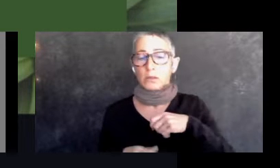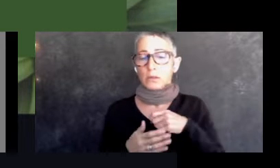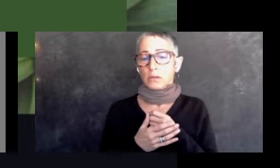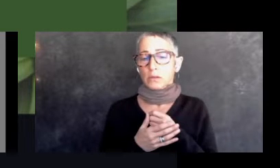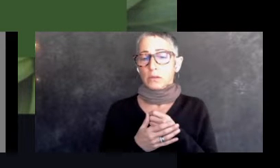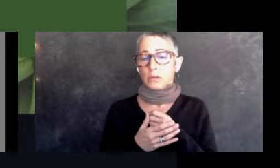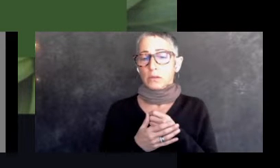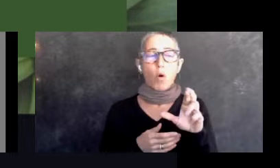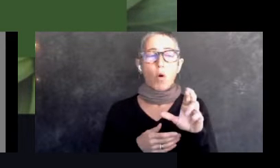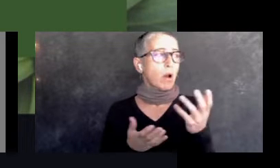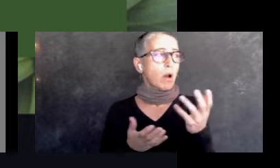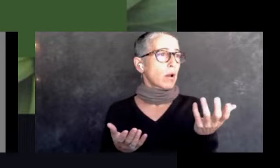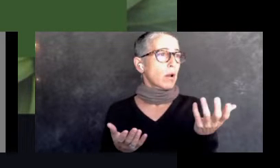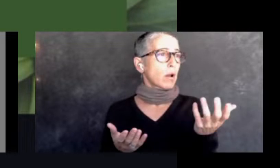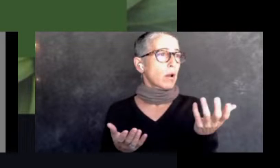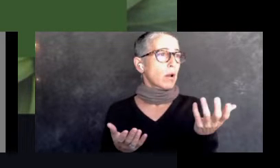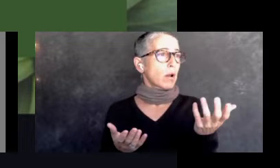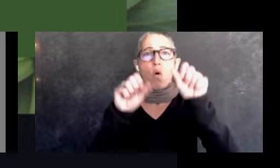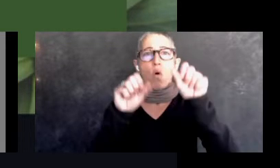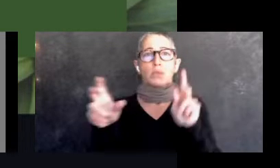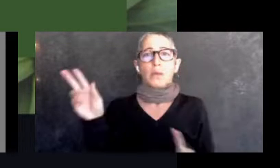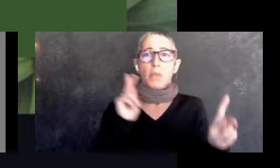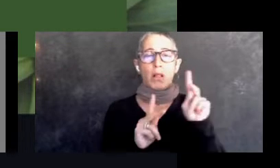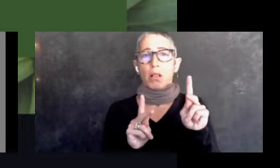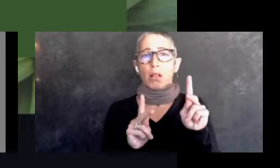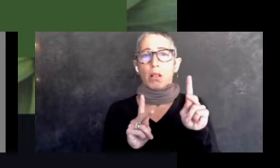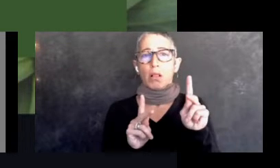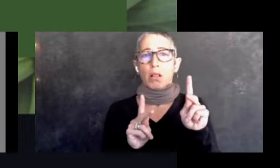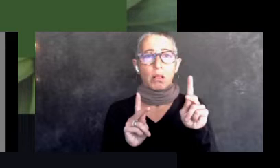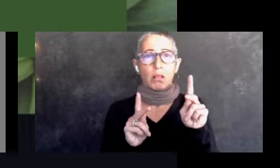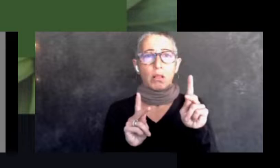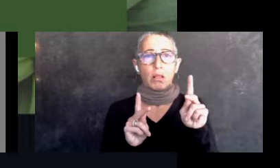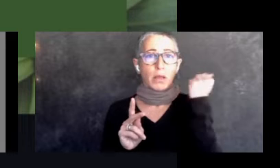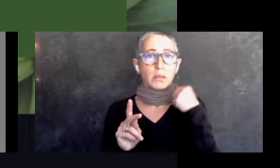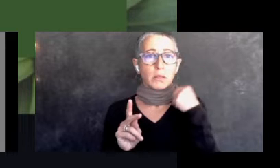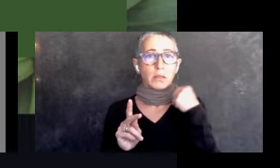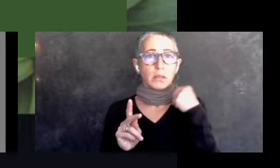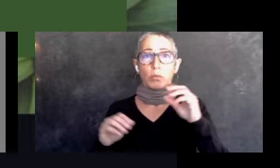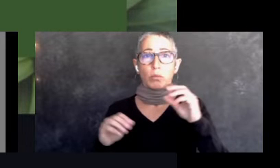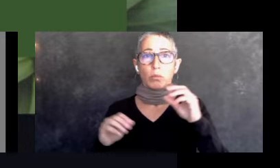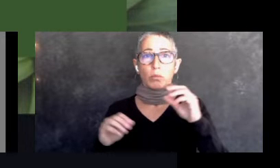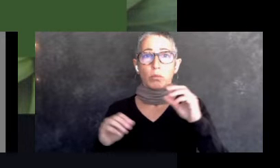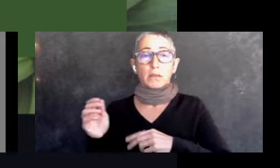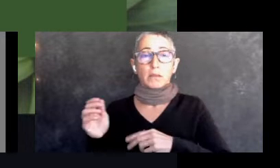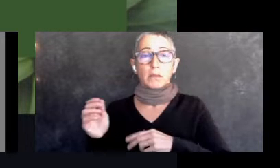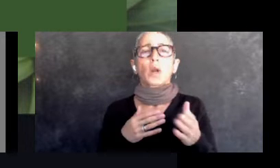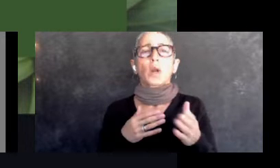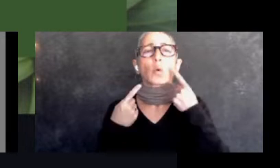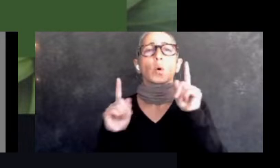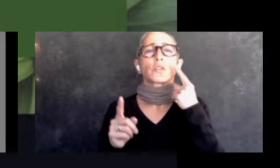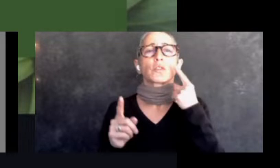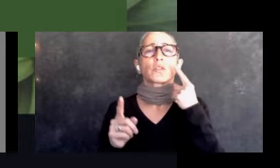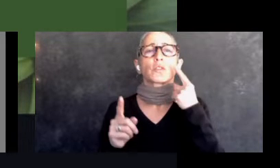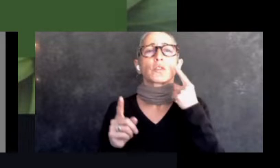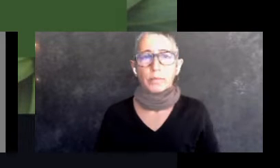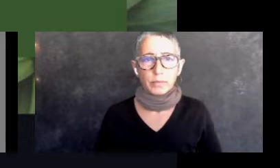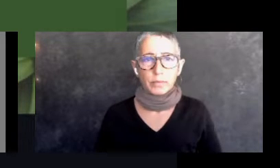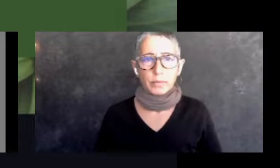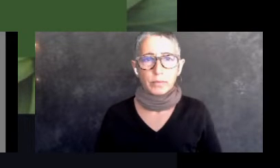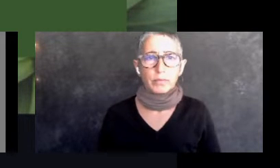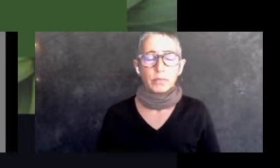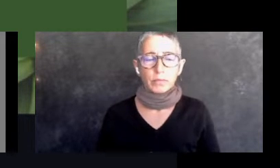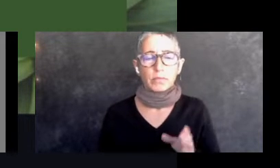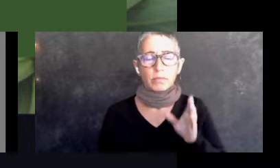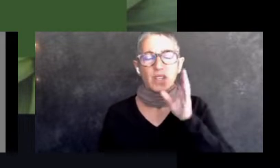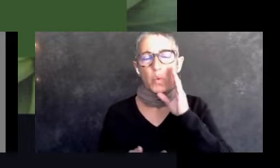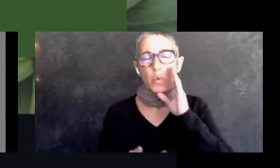host, uh, people in the space because you don't have a building to hold stand and do what works for you and make it work that way. It'll, it'll happen the